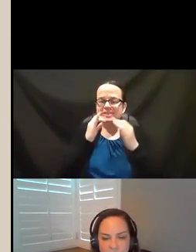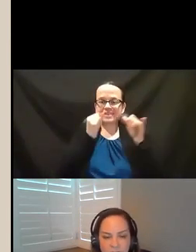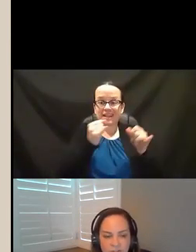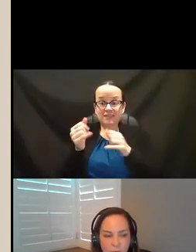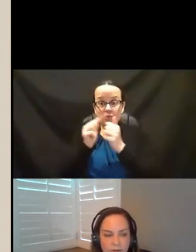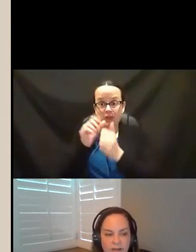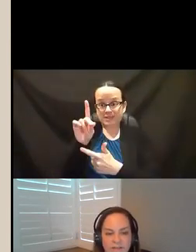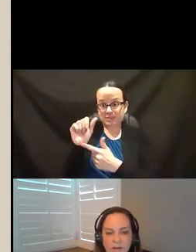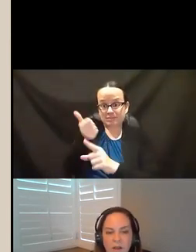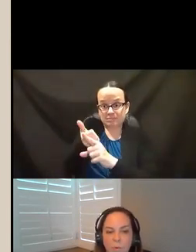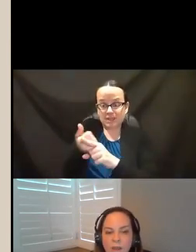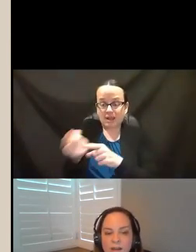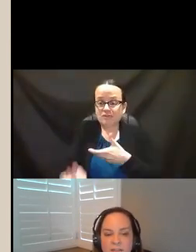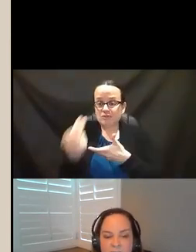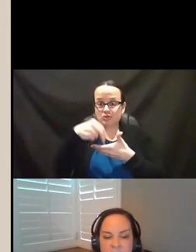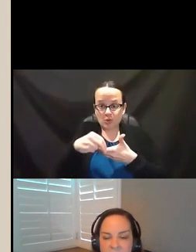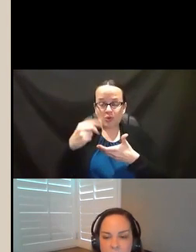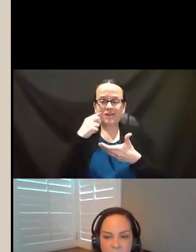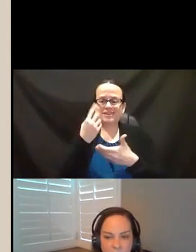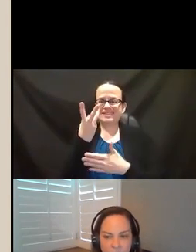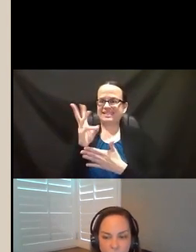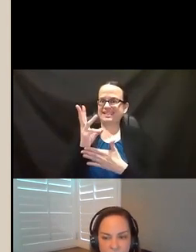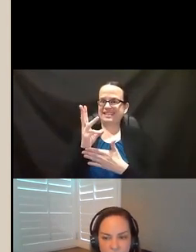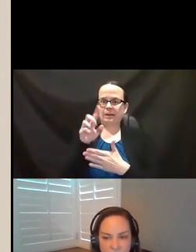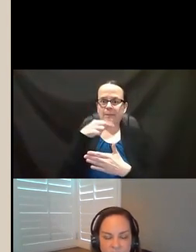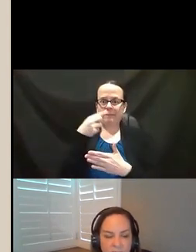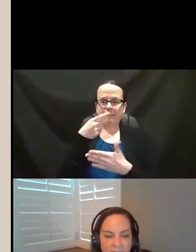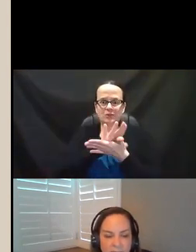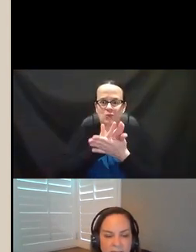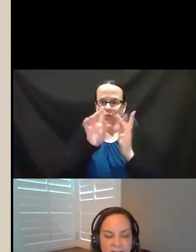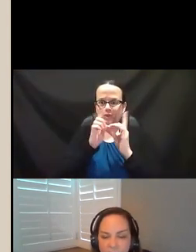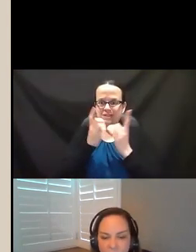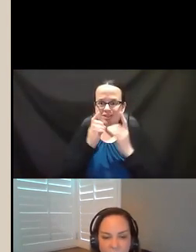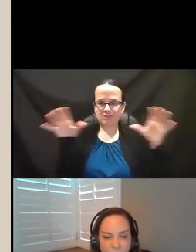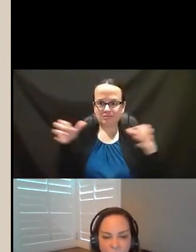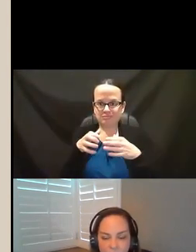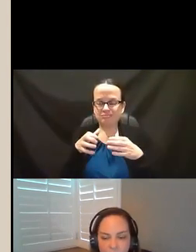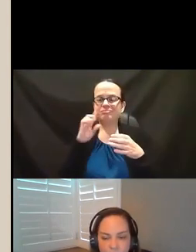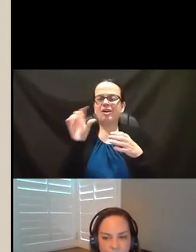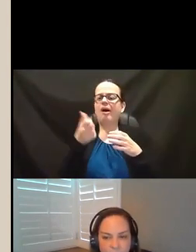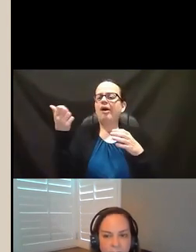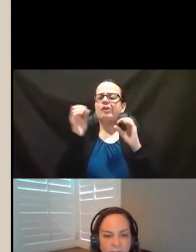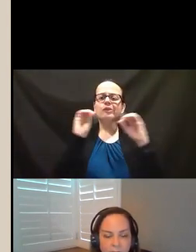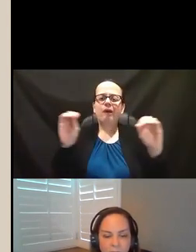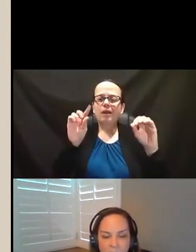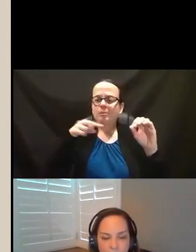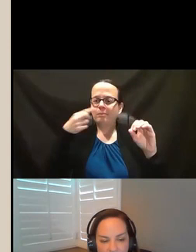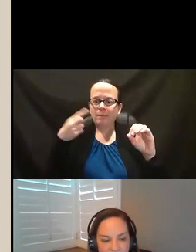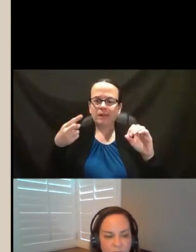with disabilities joining us. We had 16 public school districts and several other non-public